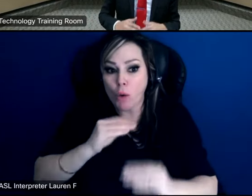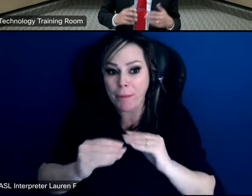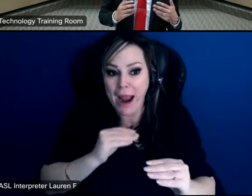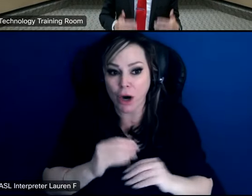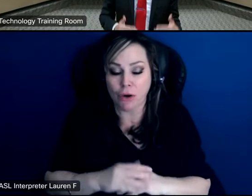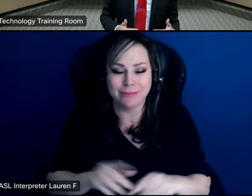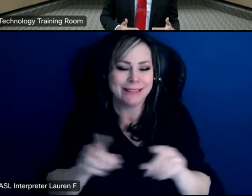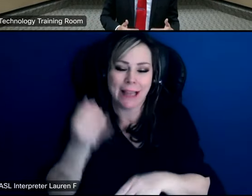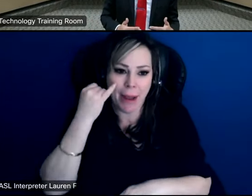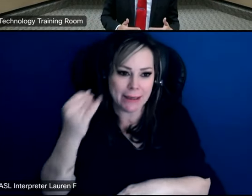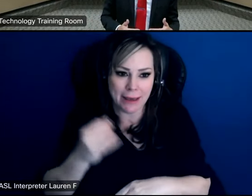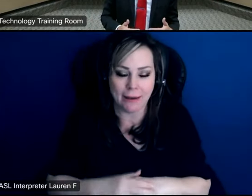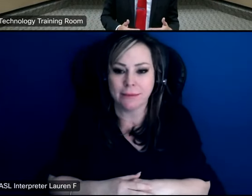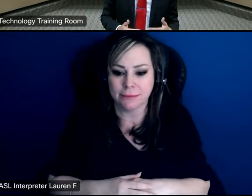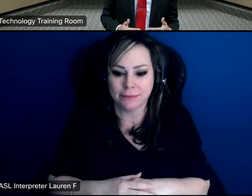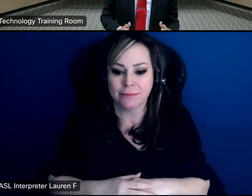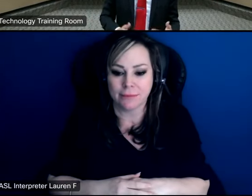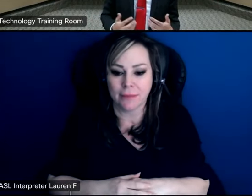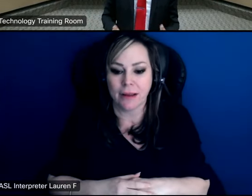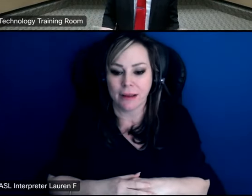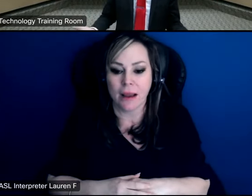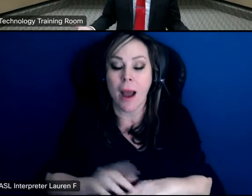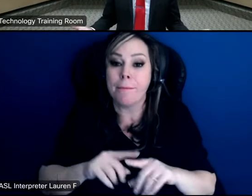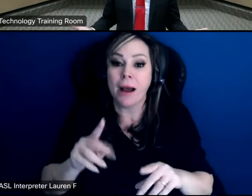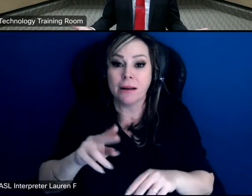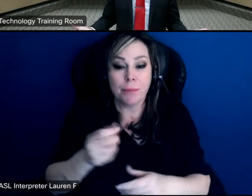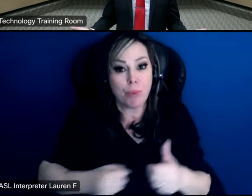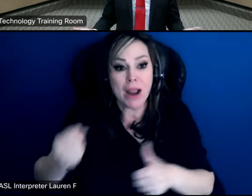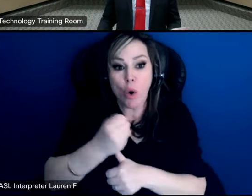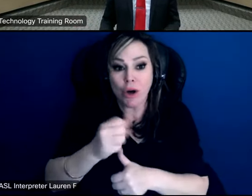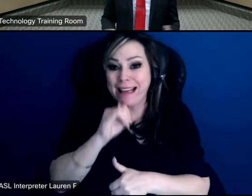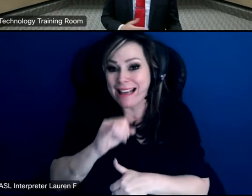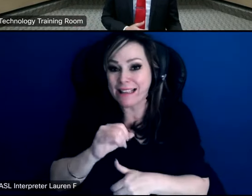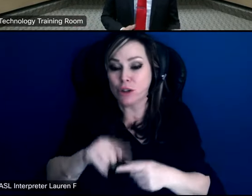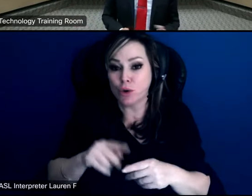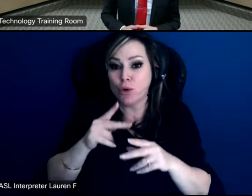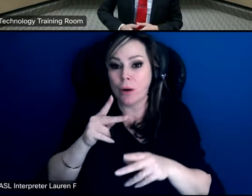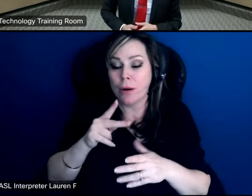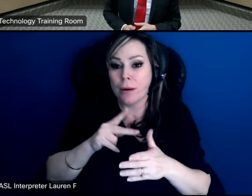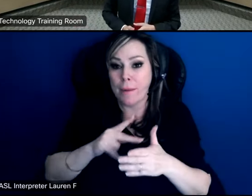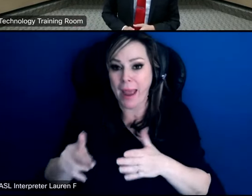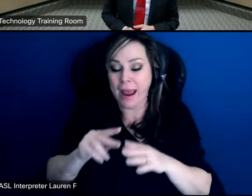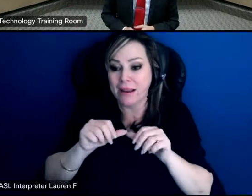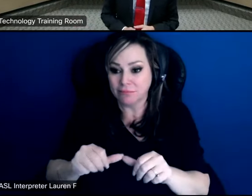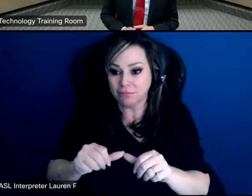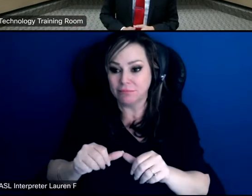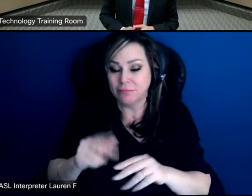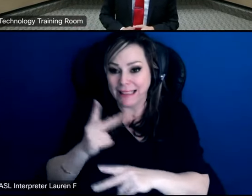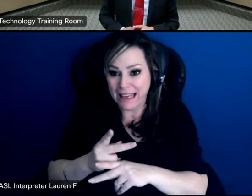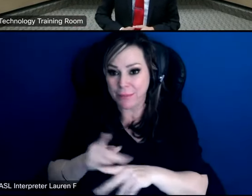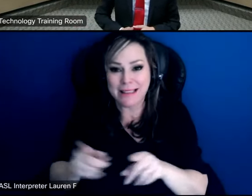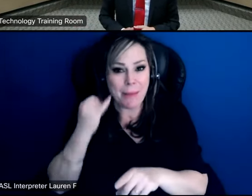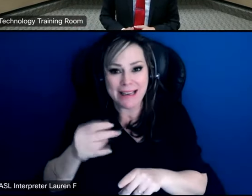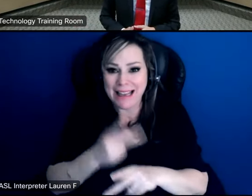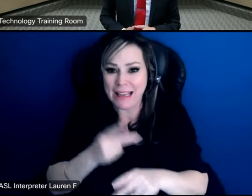want to maintain the compensation and that's the priority we're going to try to keep those trucks going another example is we look through all our